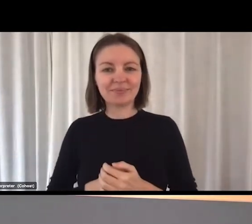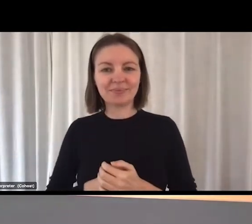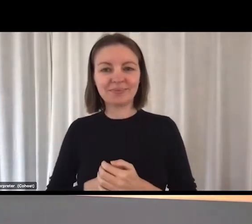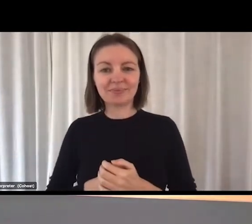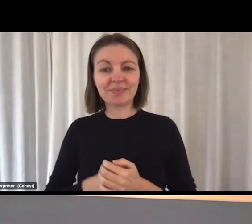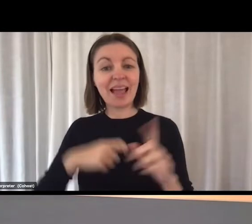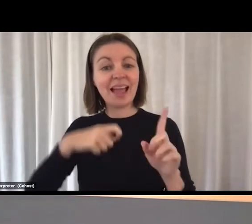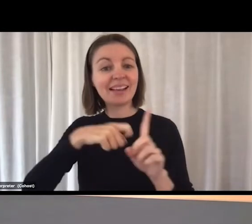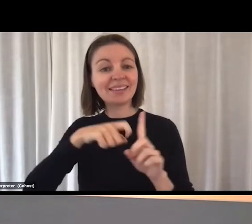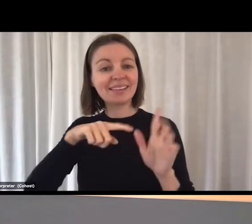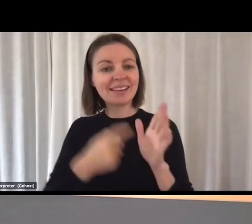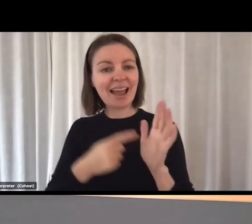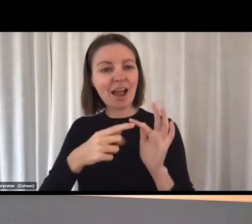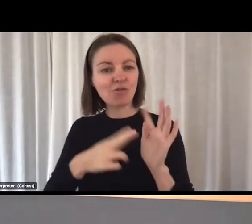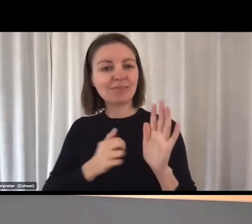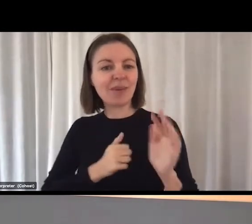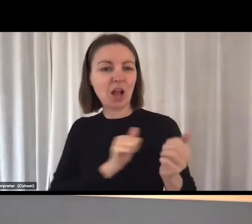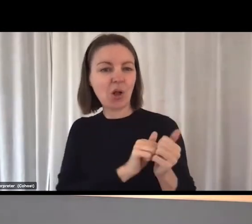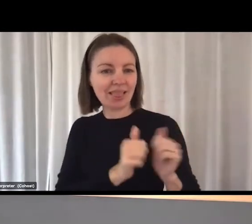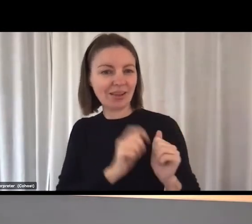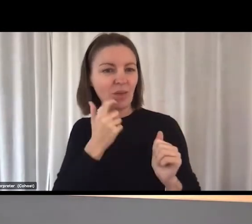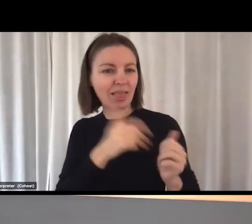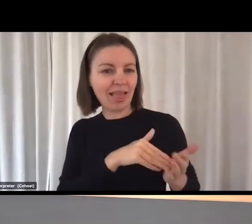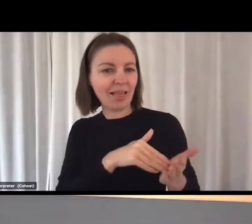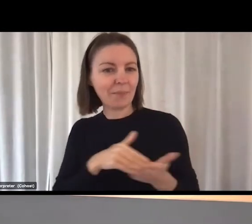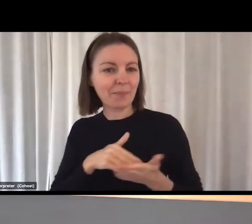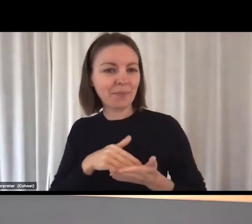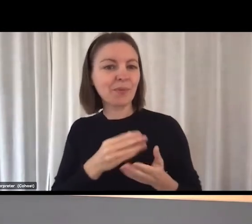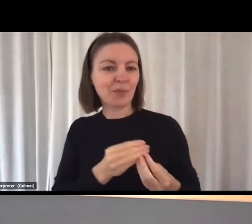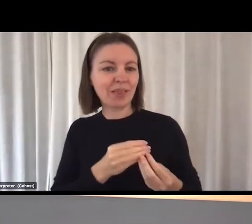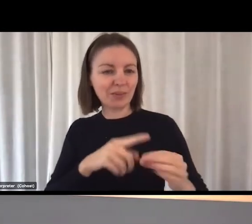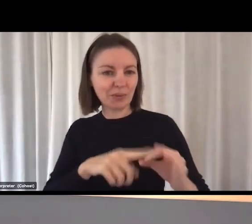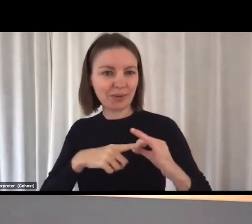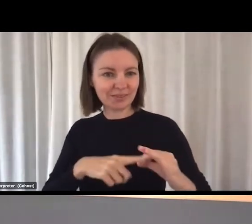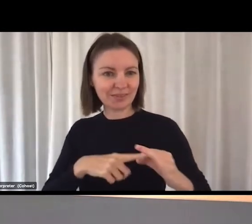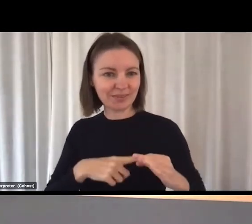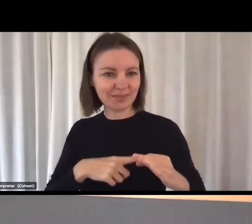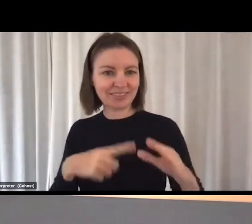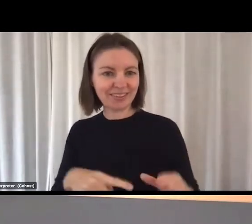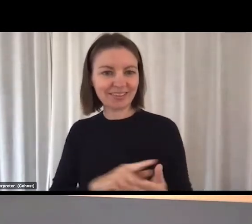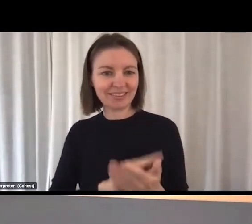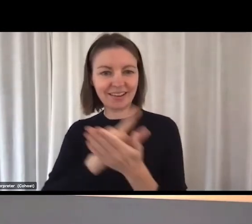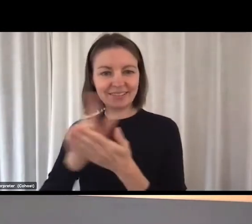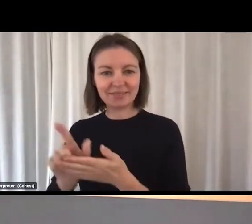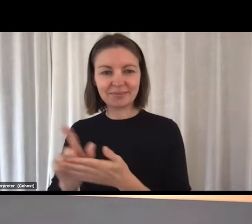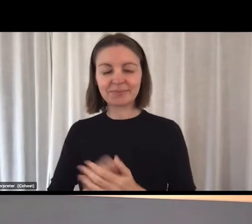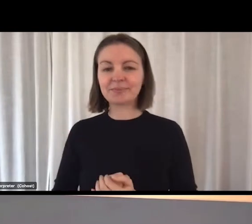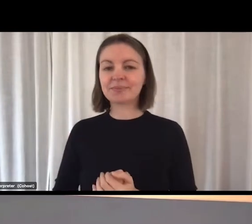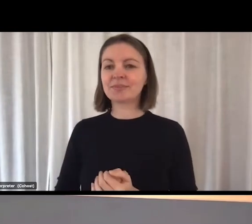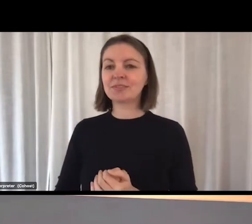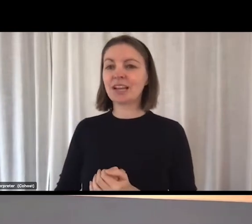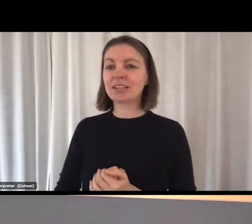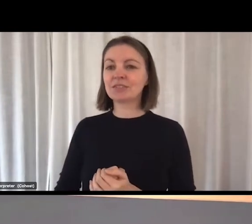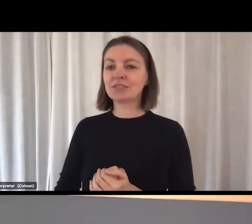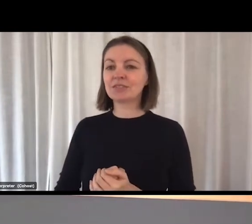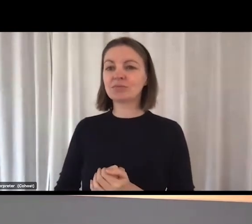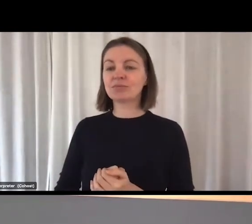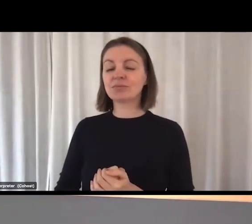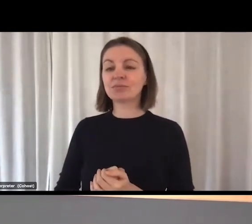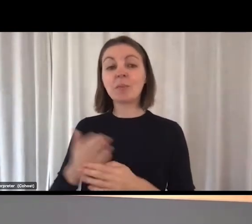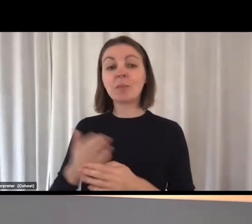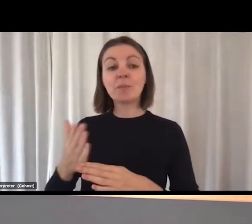also here today, and she's going to help me with the Q&A later on. So just a quick overview. And before I start,